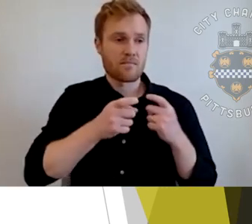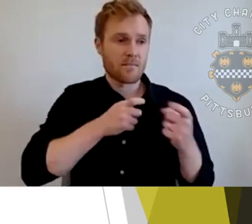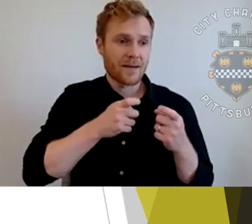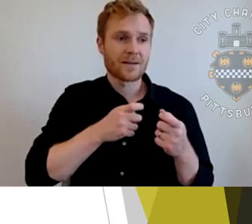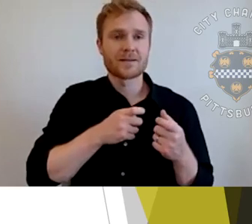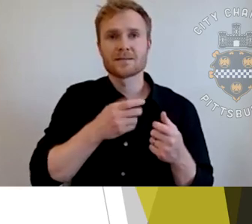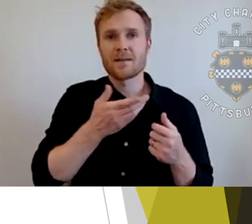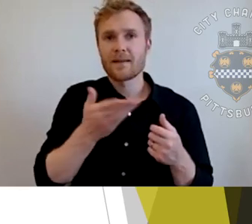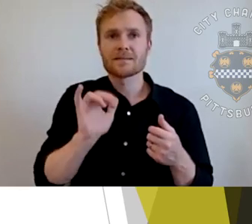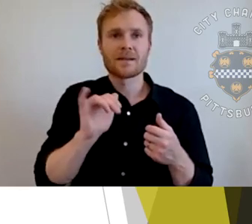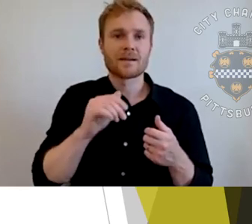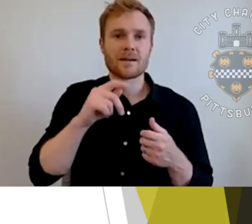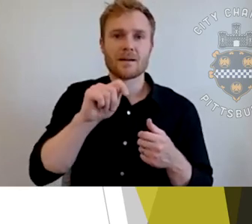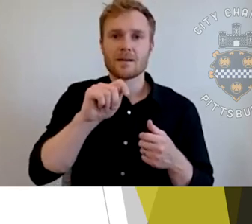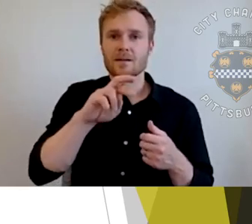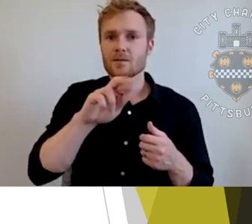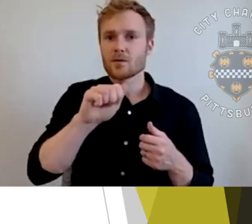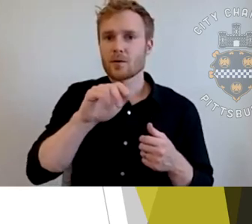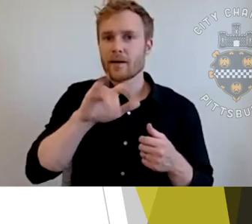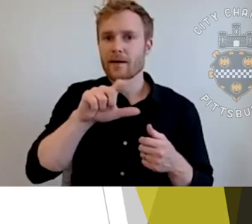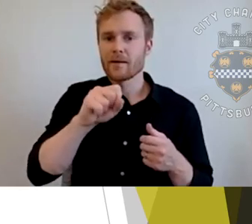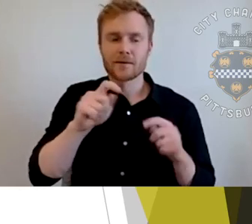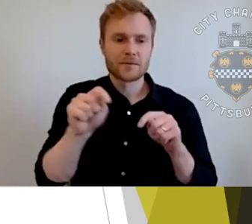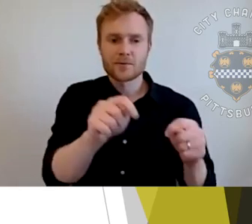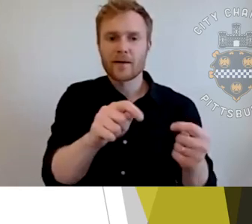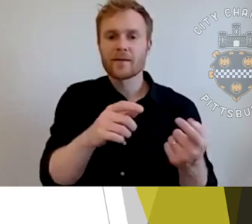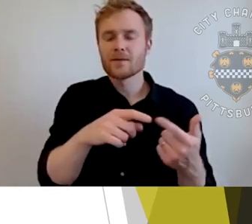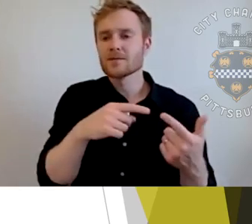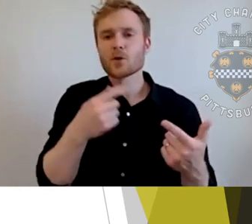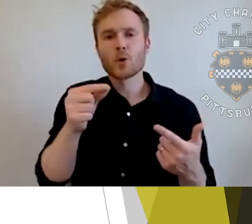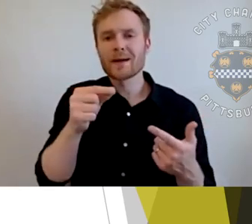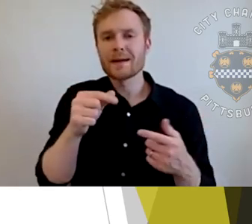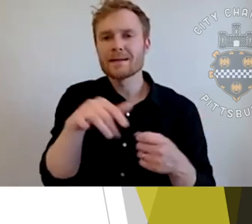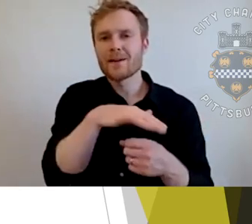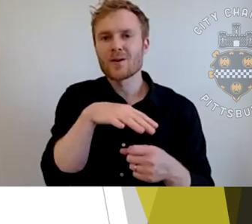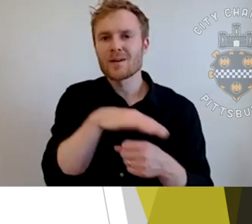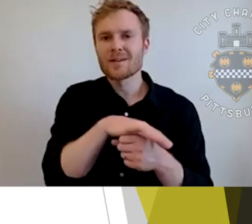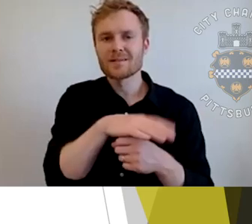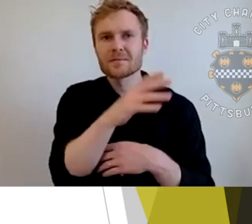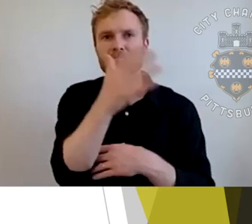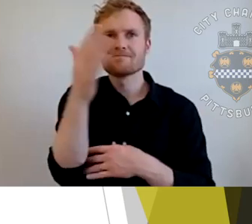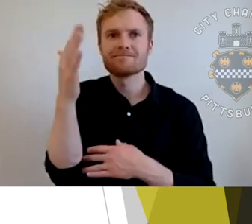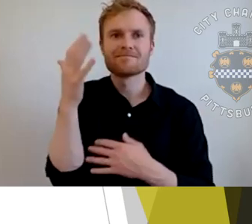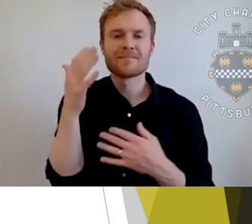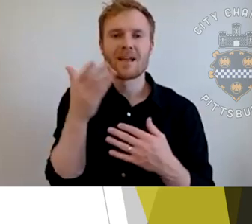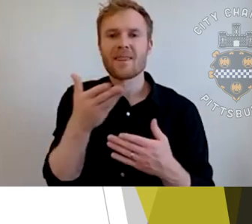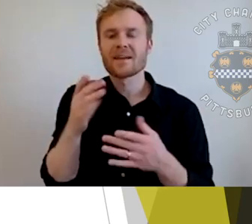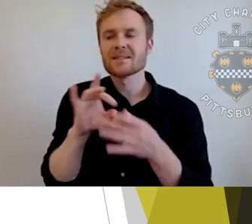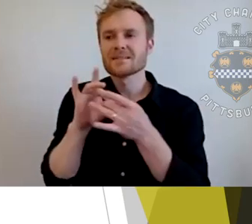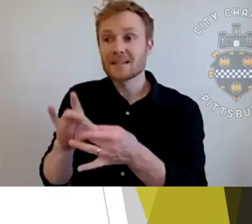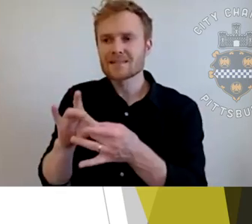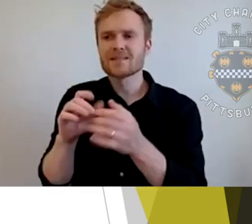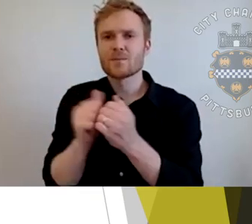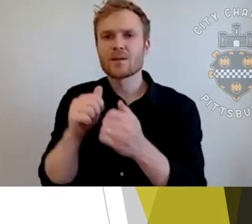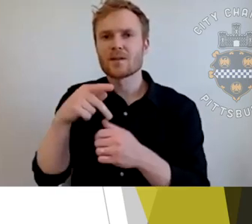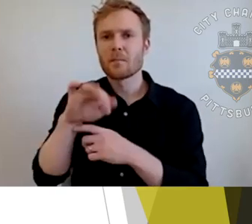trails and, um, green spaces, um, those things that are actually connected to parks. We do a little